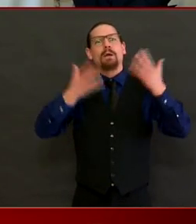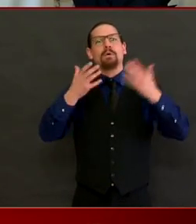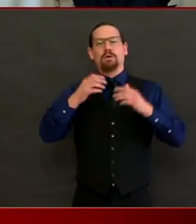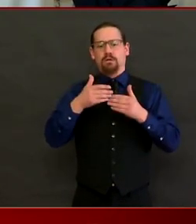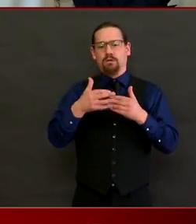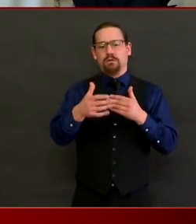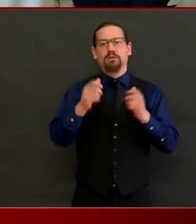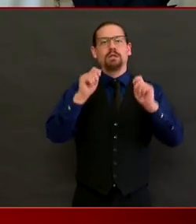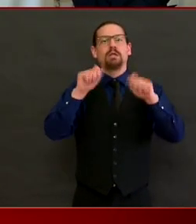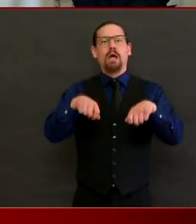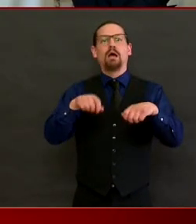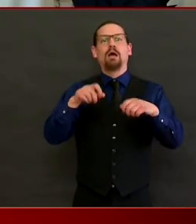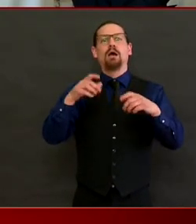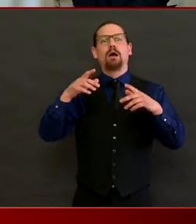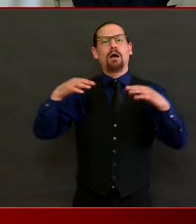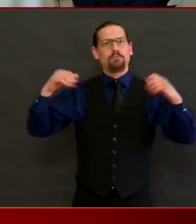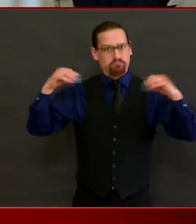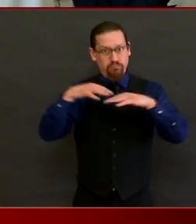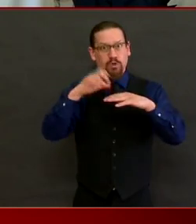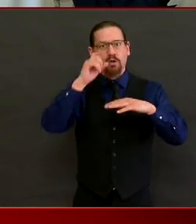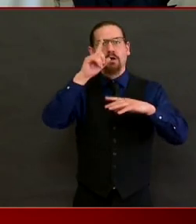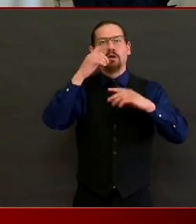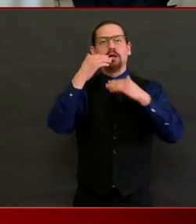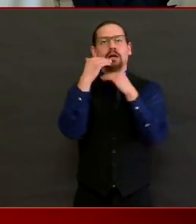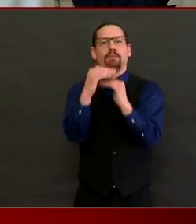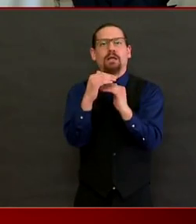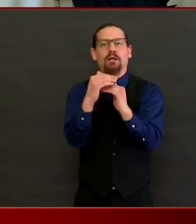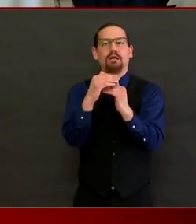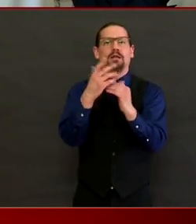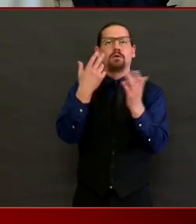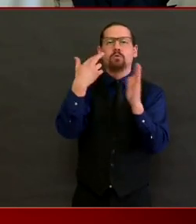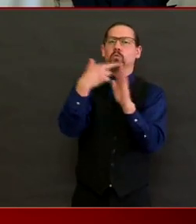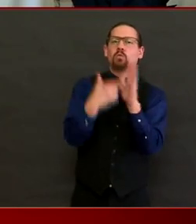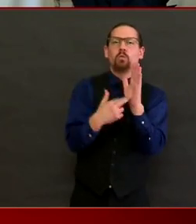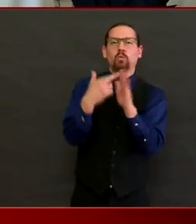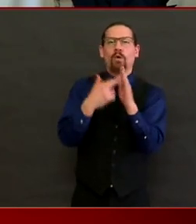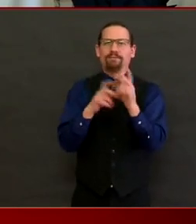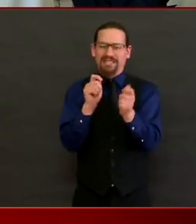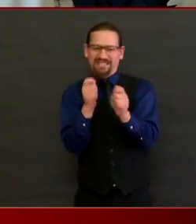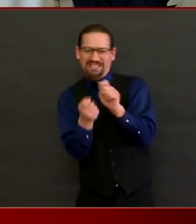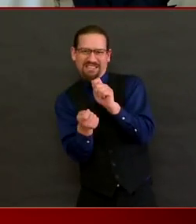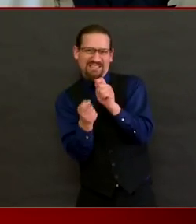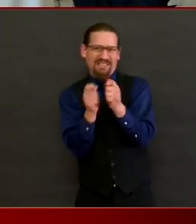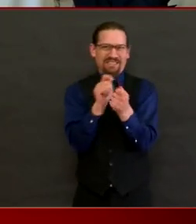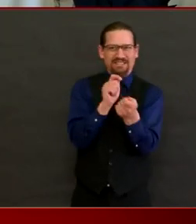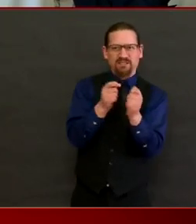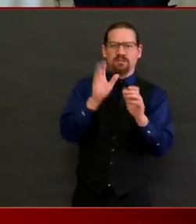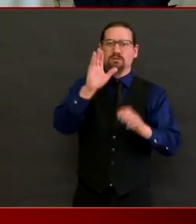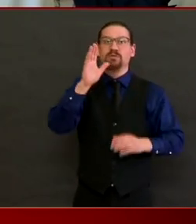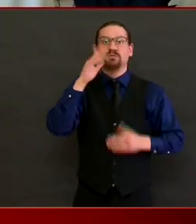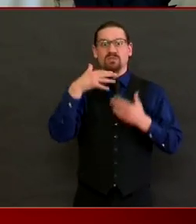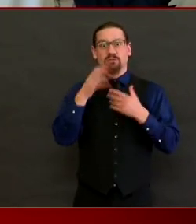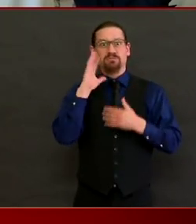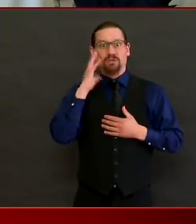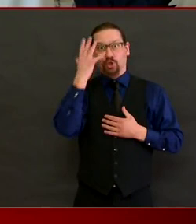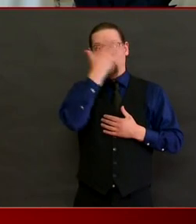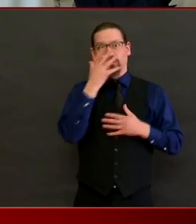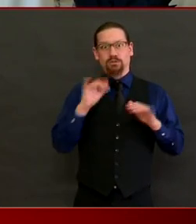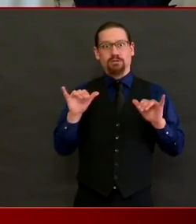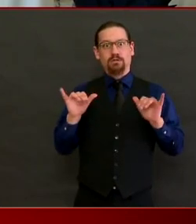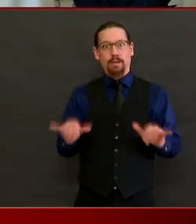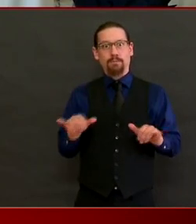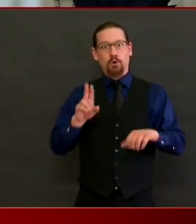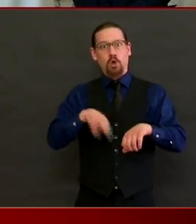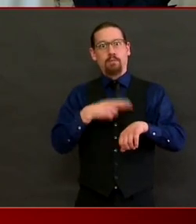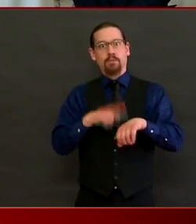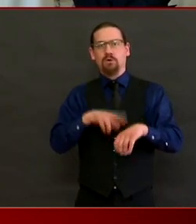regulations with many fewer people and it'll be a very different kind of event. So short story is we need a little more time